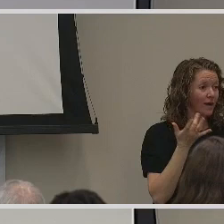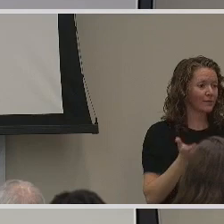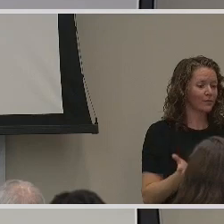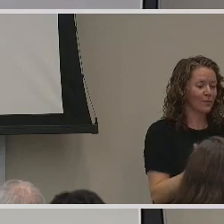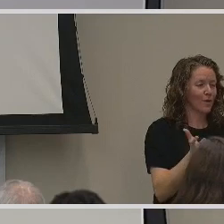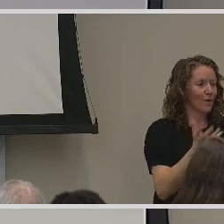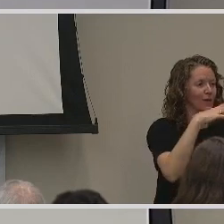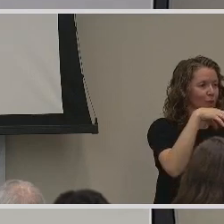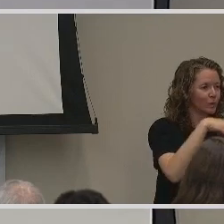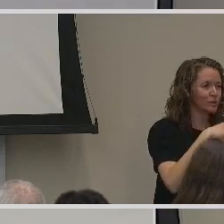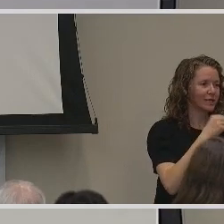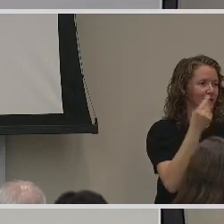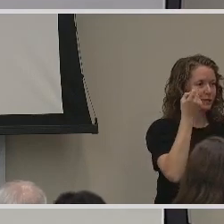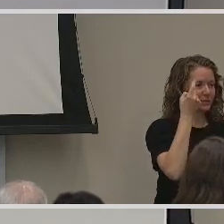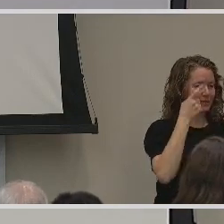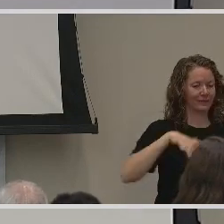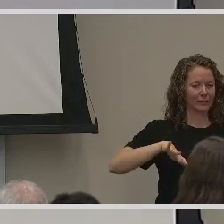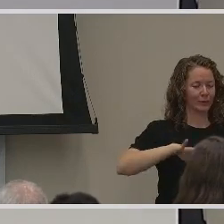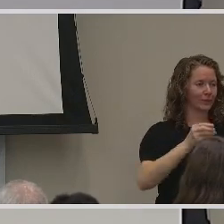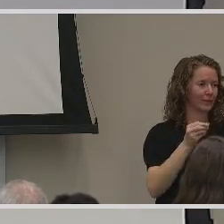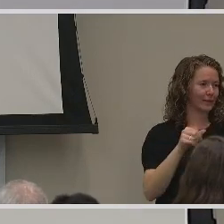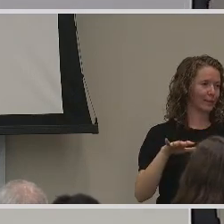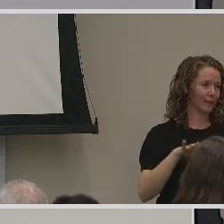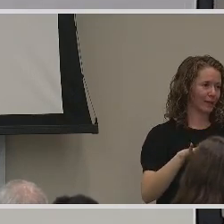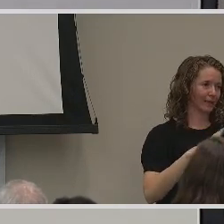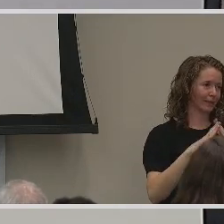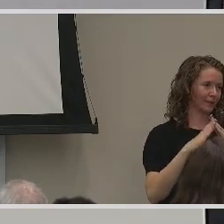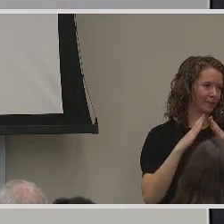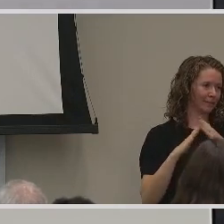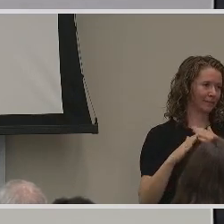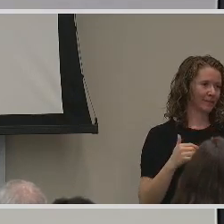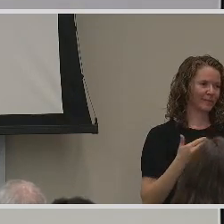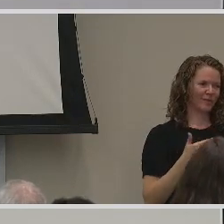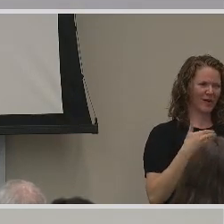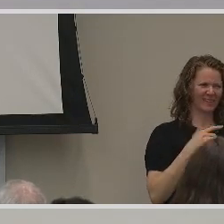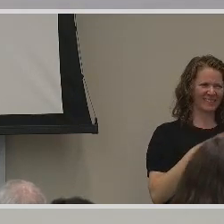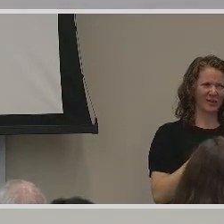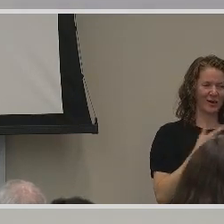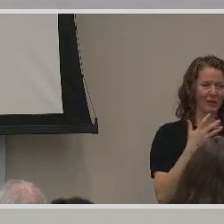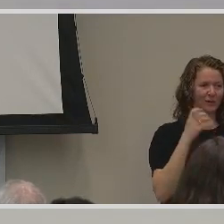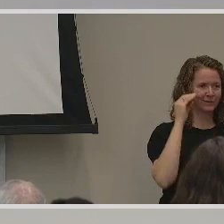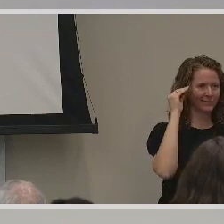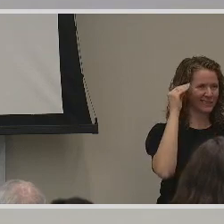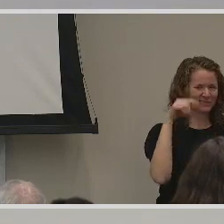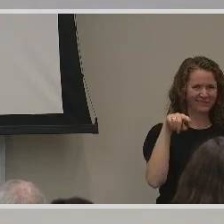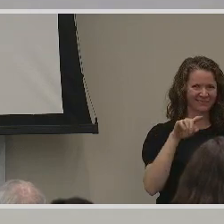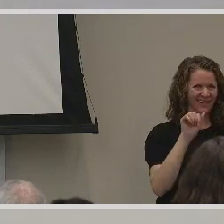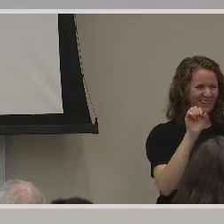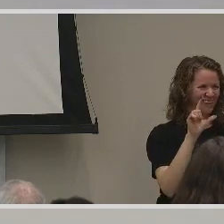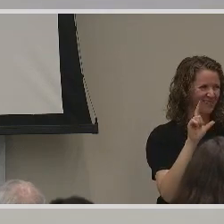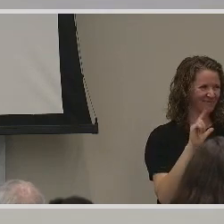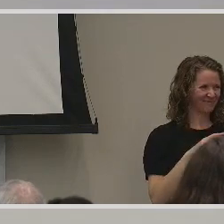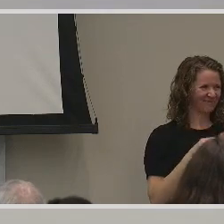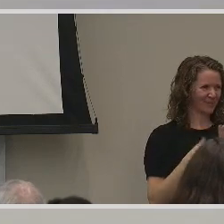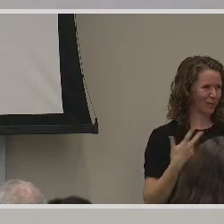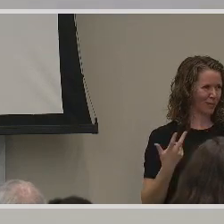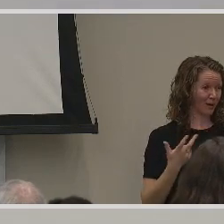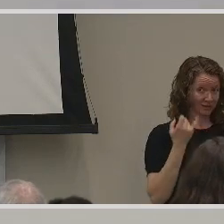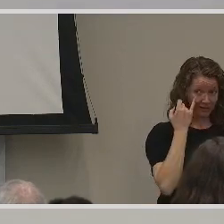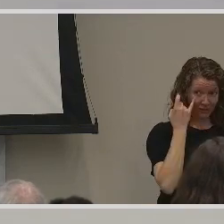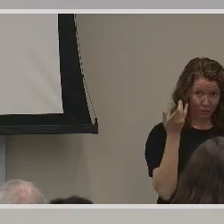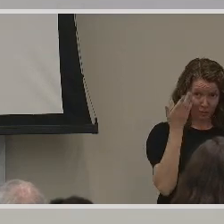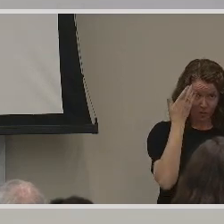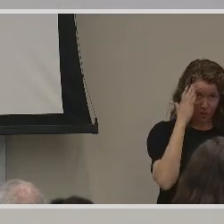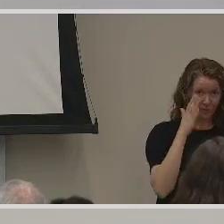understanding on our community. Um, but before I begin, I would like to provide some background on ASL is, um, in case anyone doesn't know.